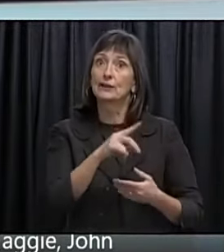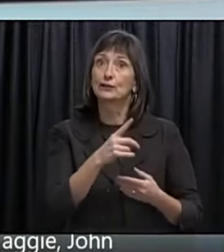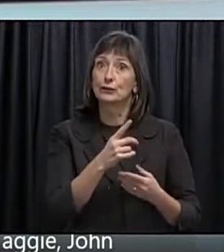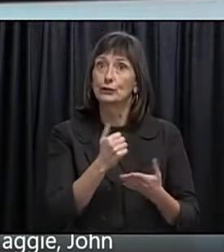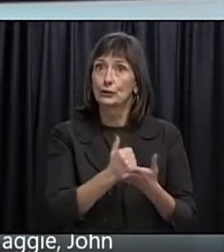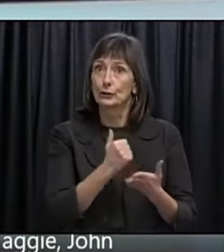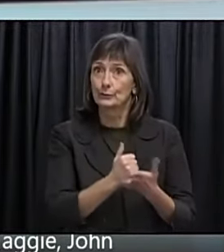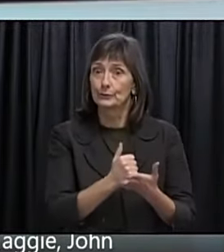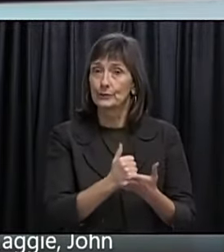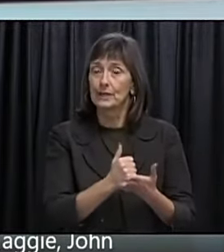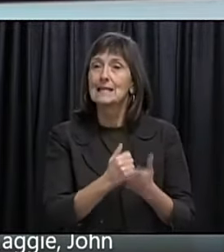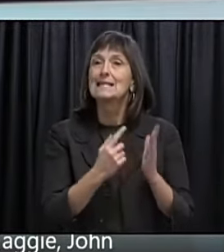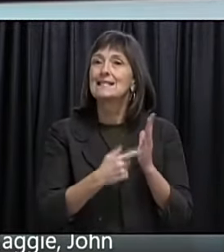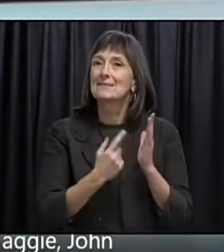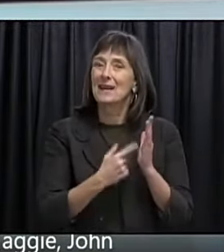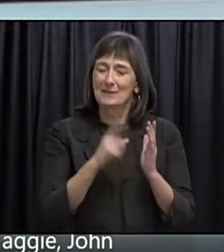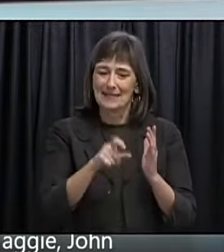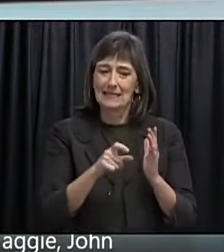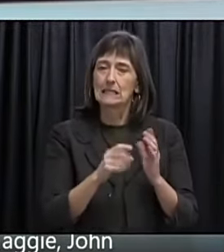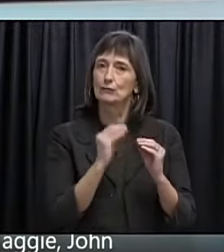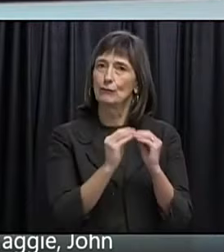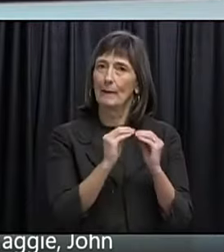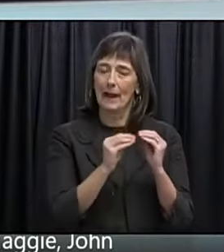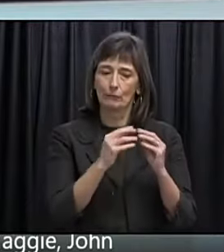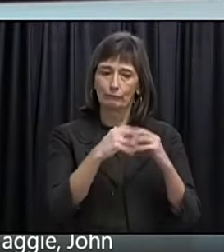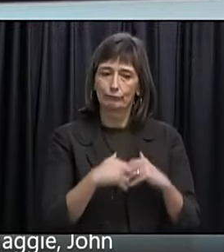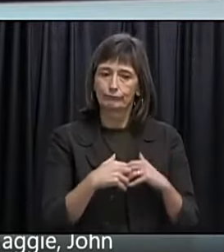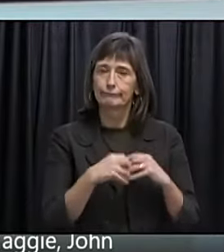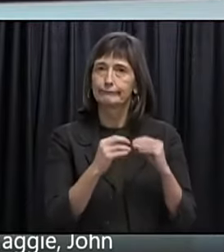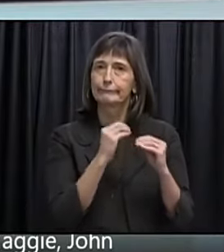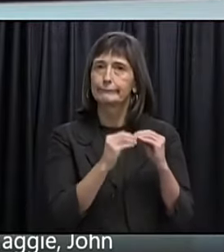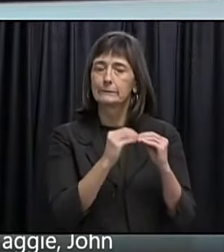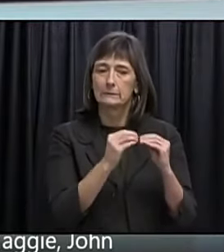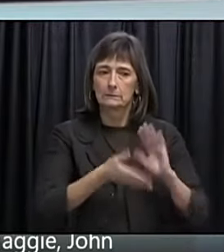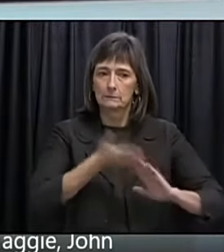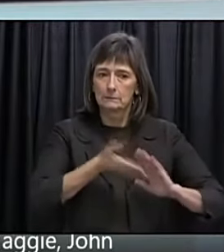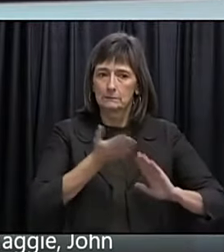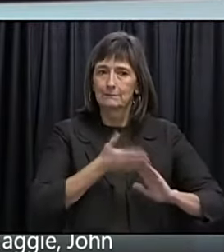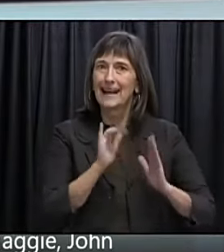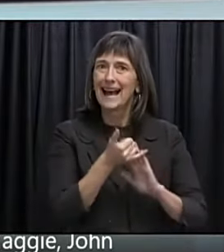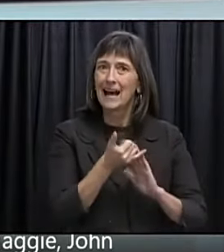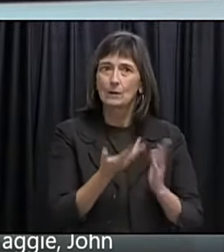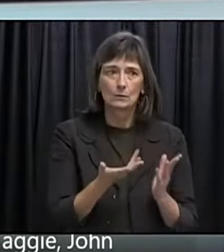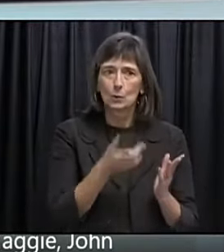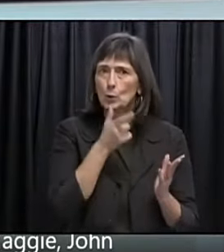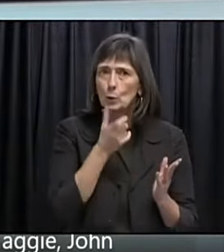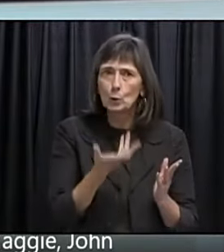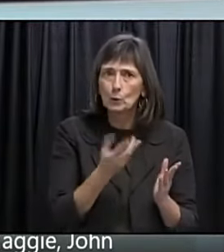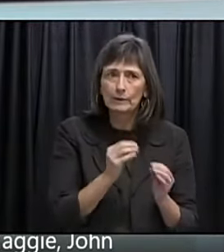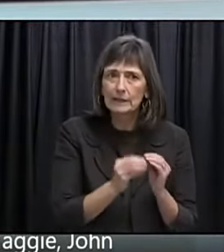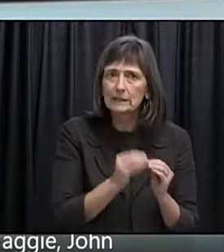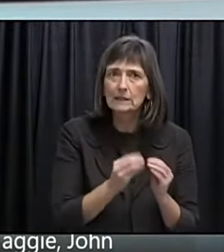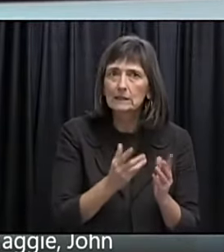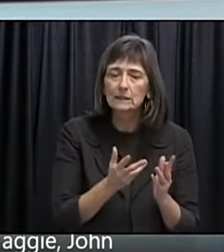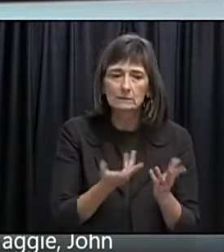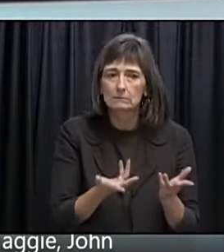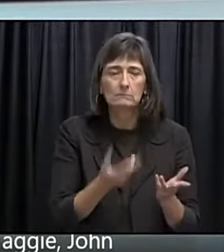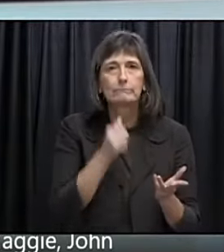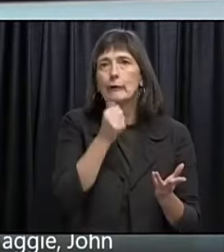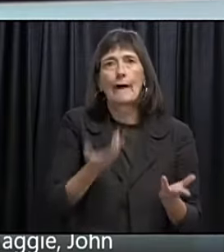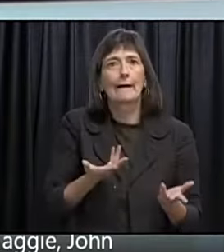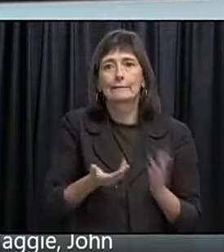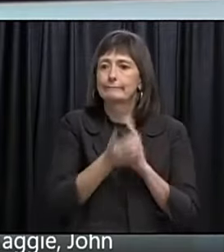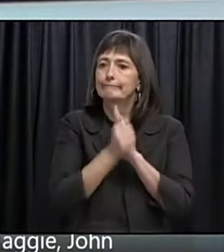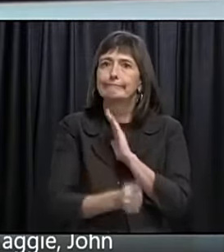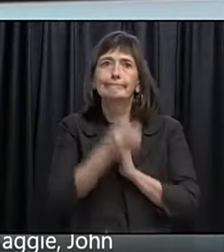And yet. It requires. Technical skills. To. Keep going. And to. To have. Routine maintenance. That we don't have.